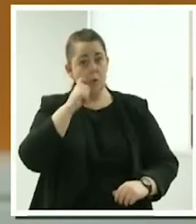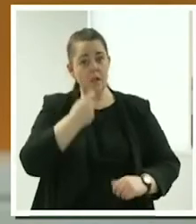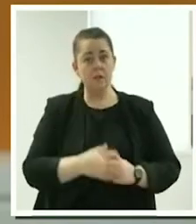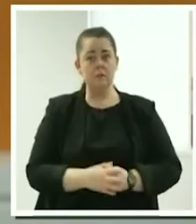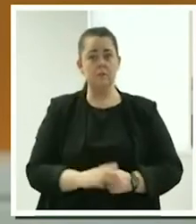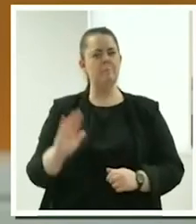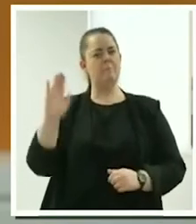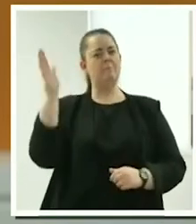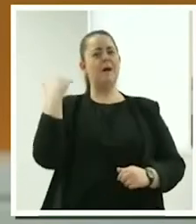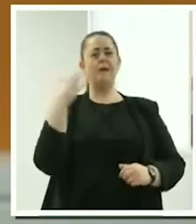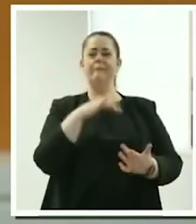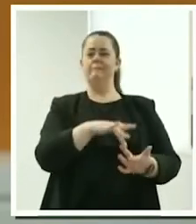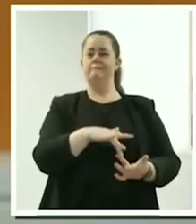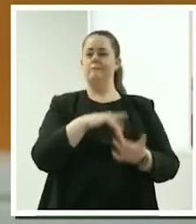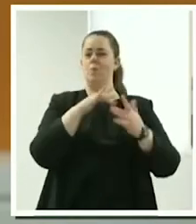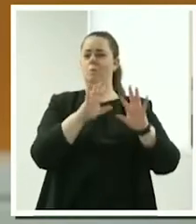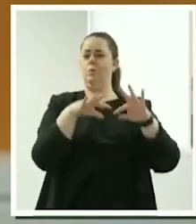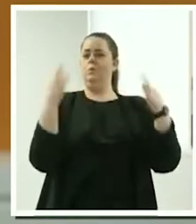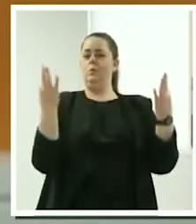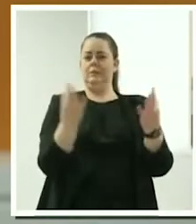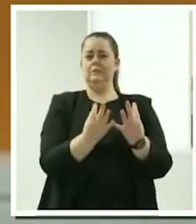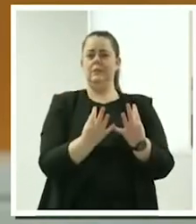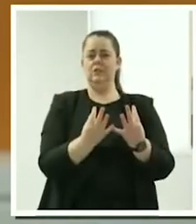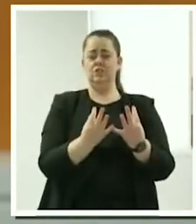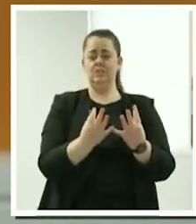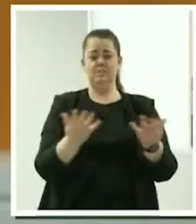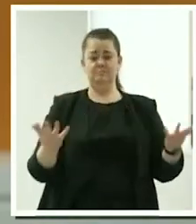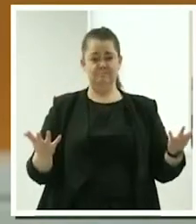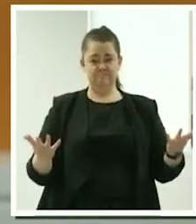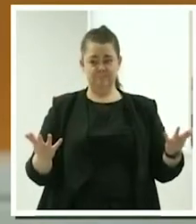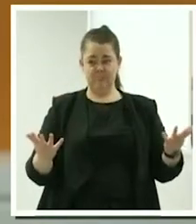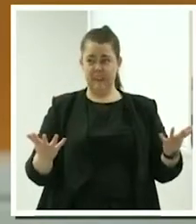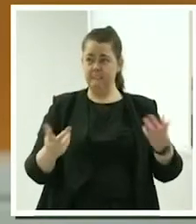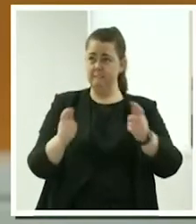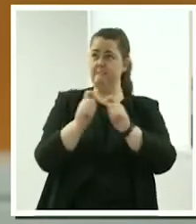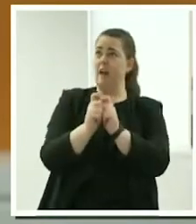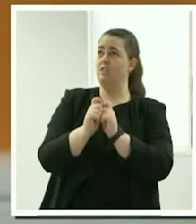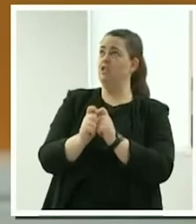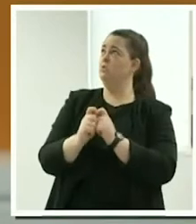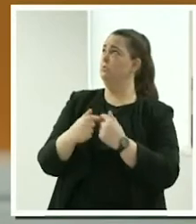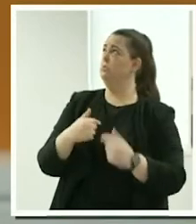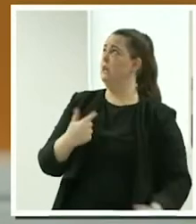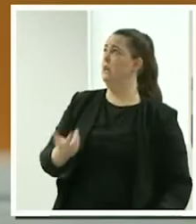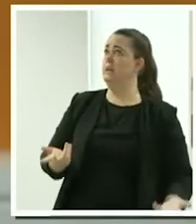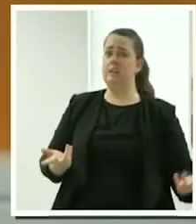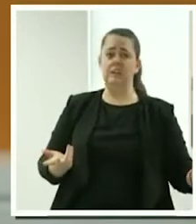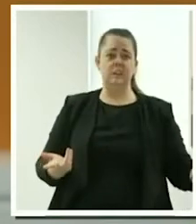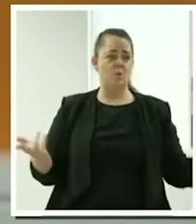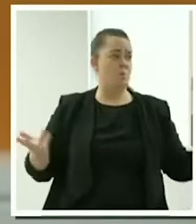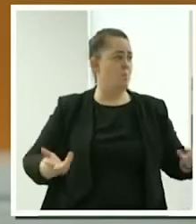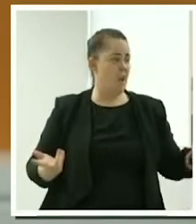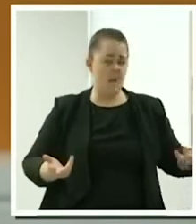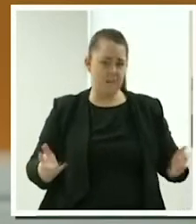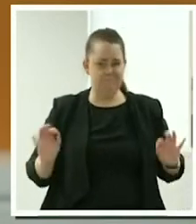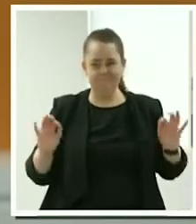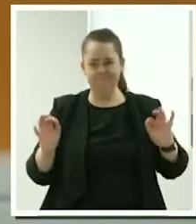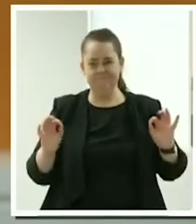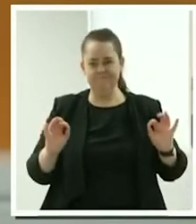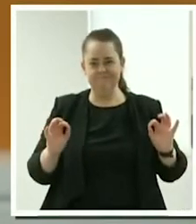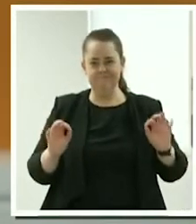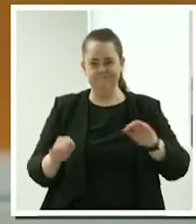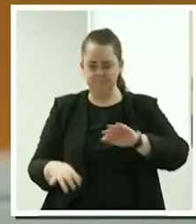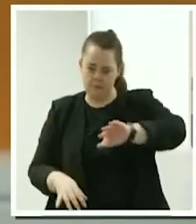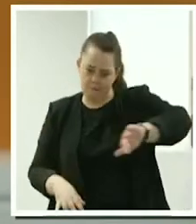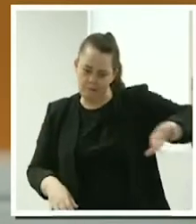formal structure, you don't have that sense of value, like you do when you're working in the community